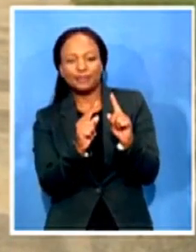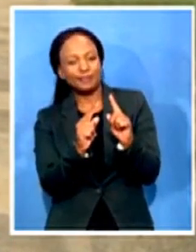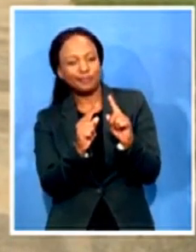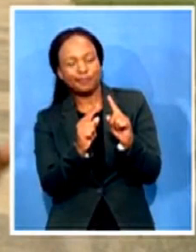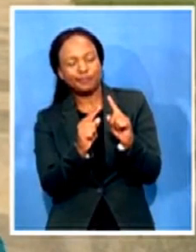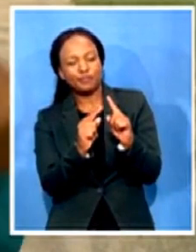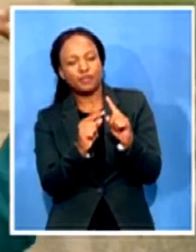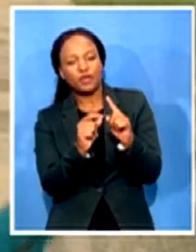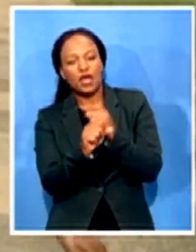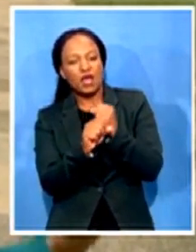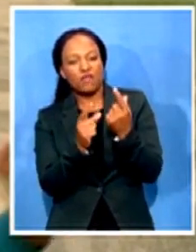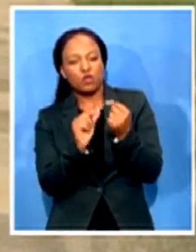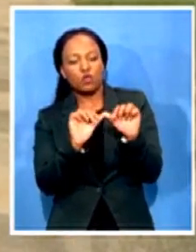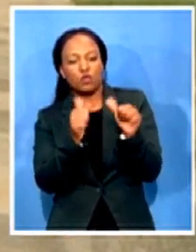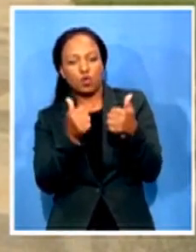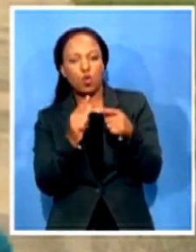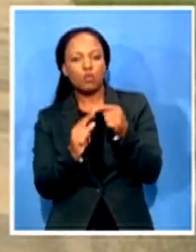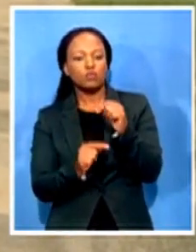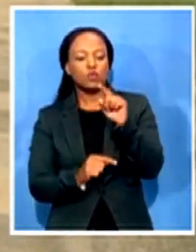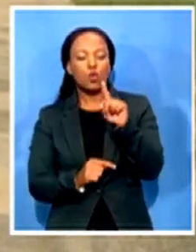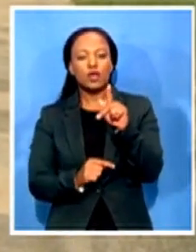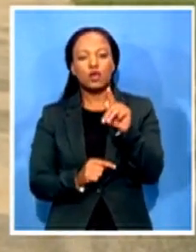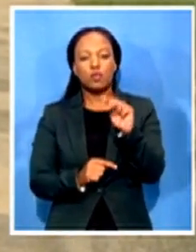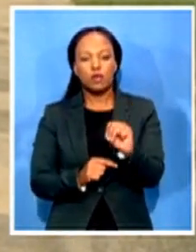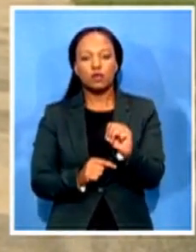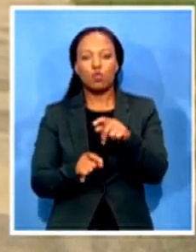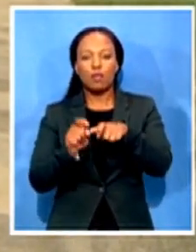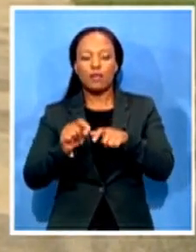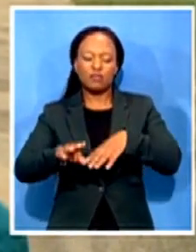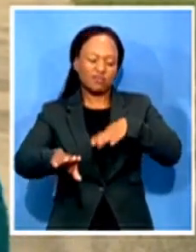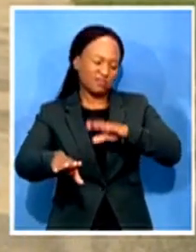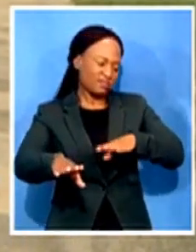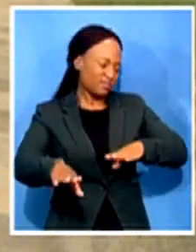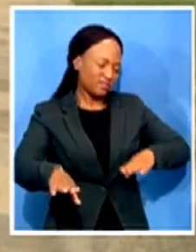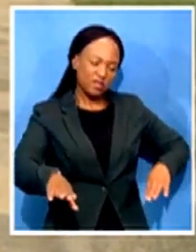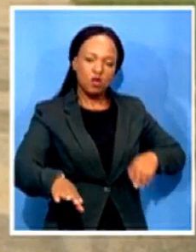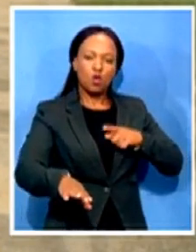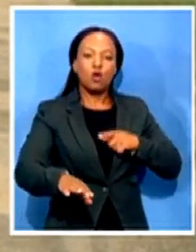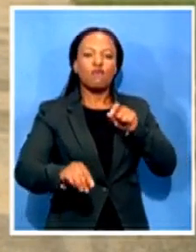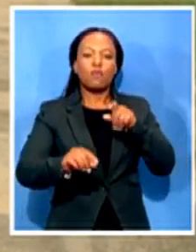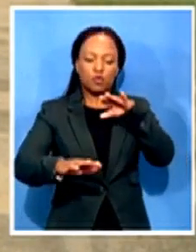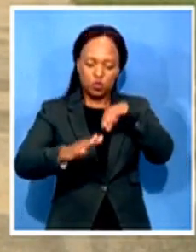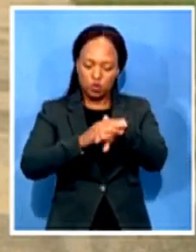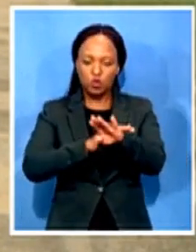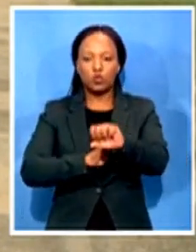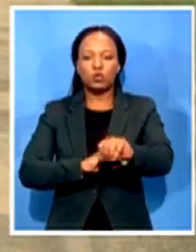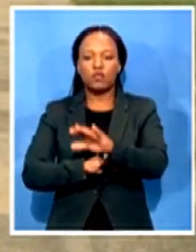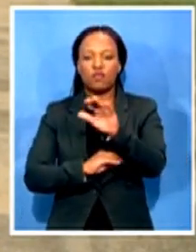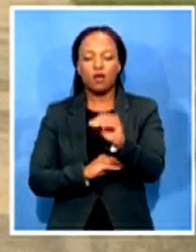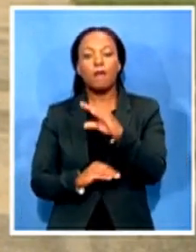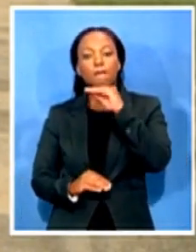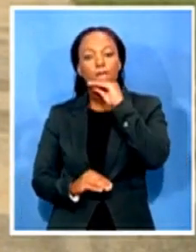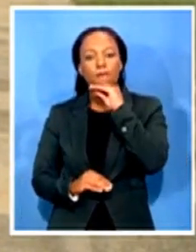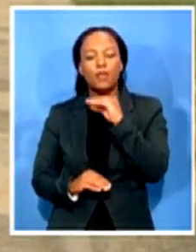for people to be processed into South Africa that means there was a longer line in Mozambique for people